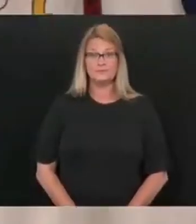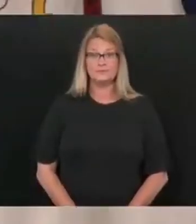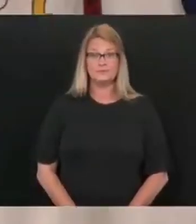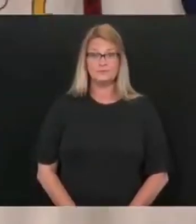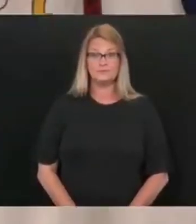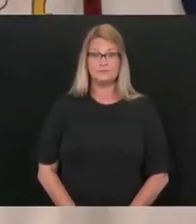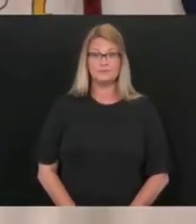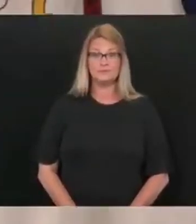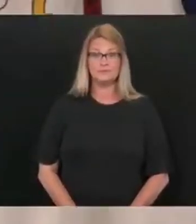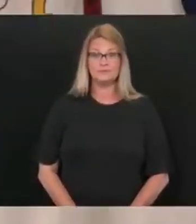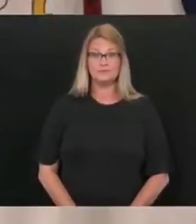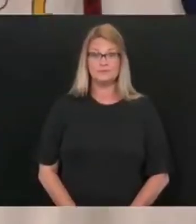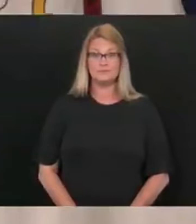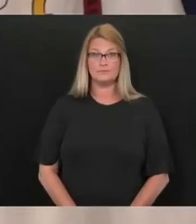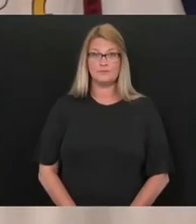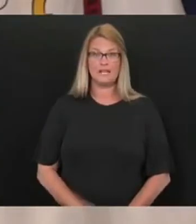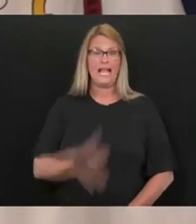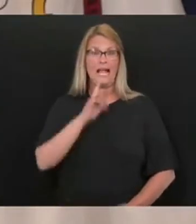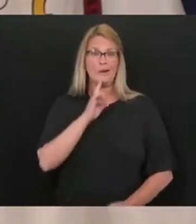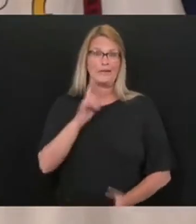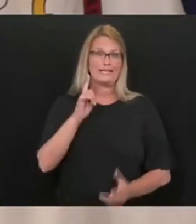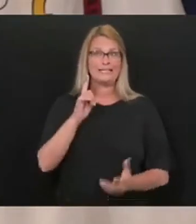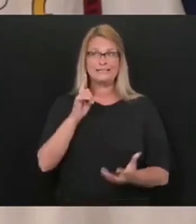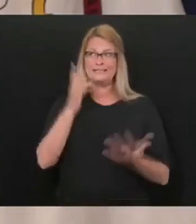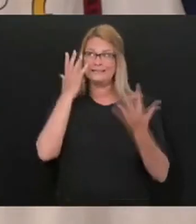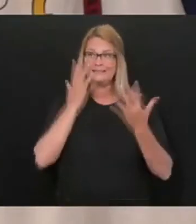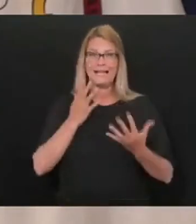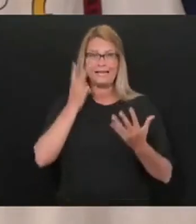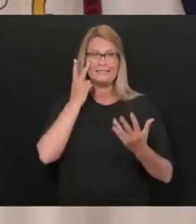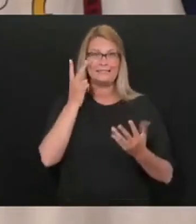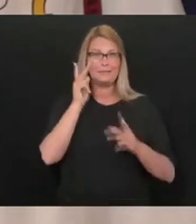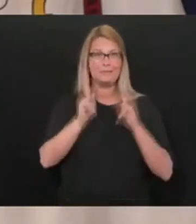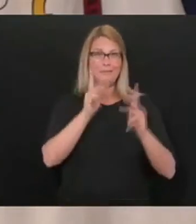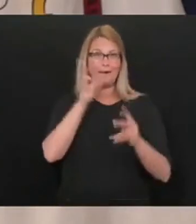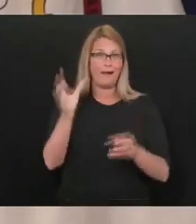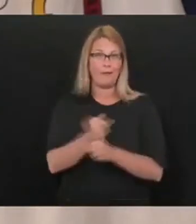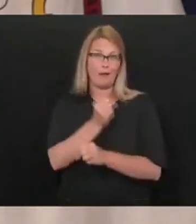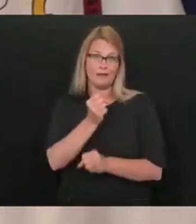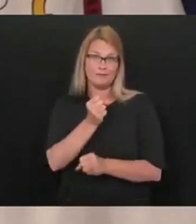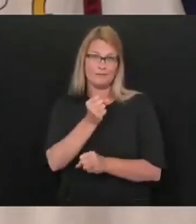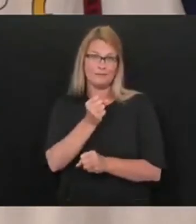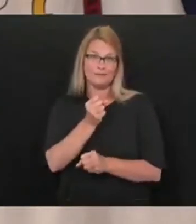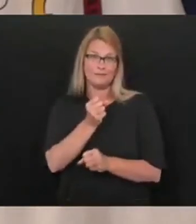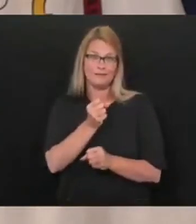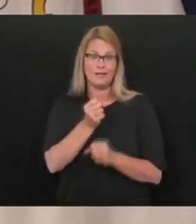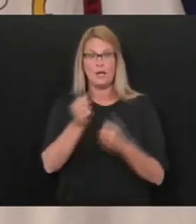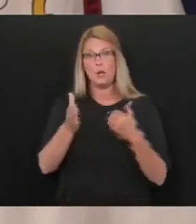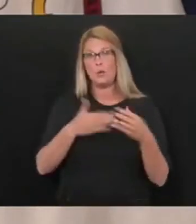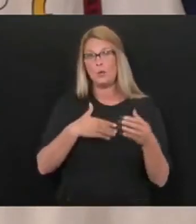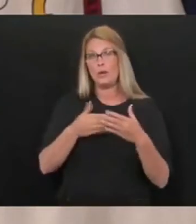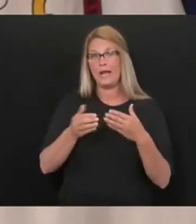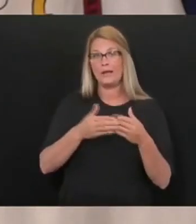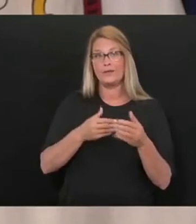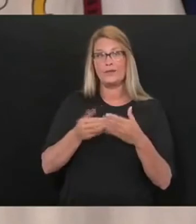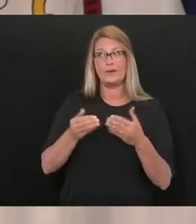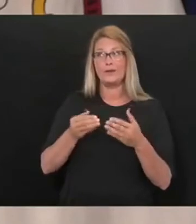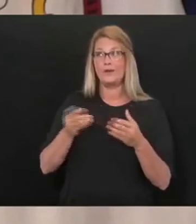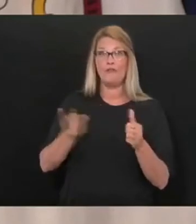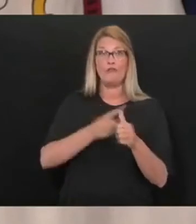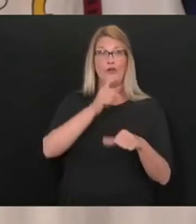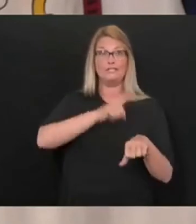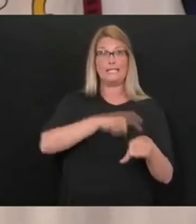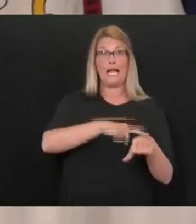hate to see people lose that, you know, whether they have never been elected or their